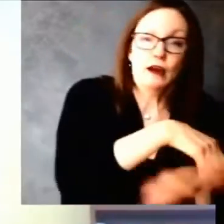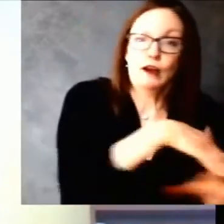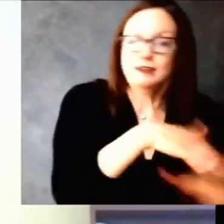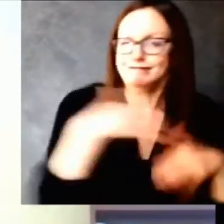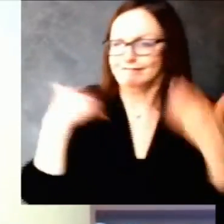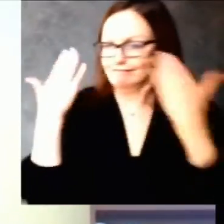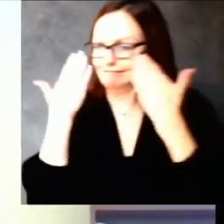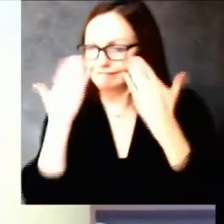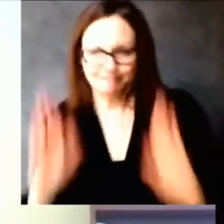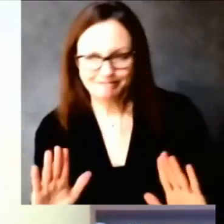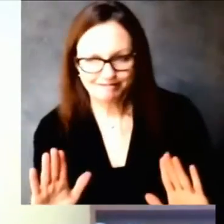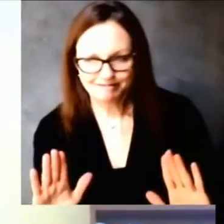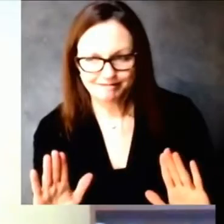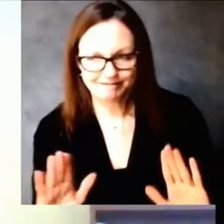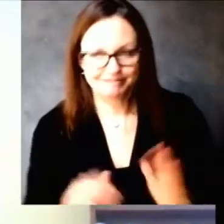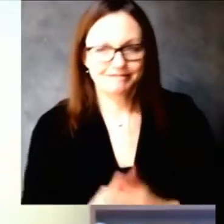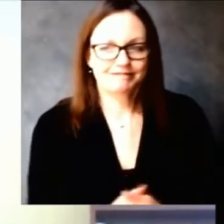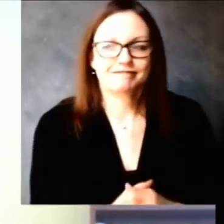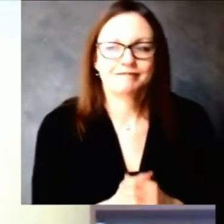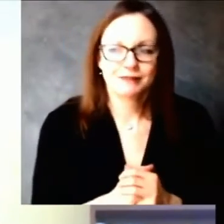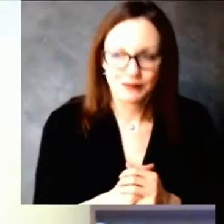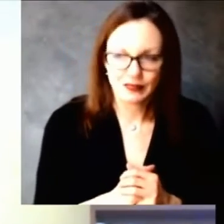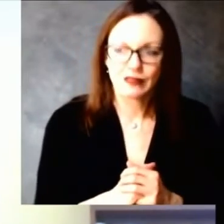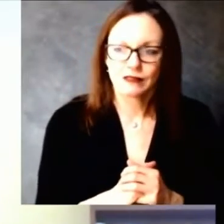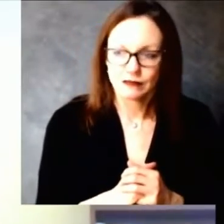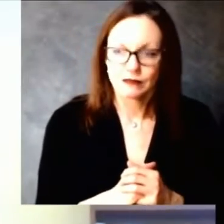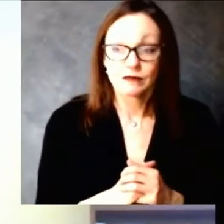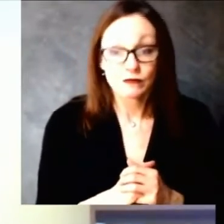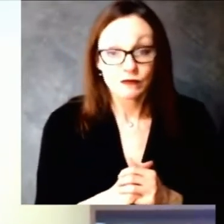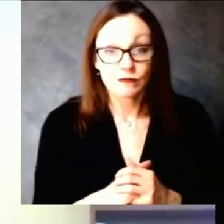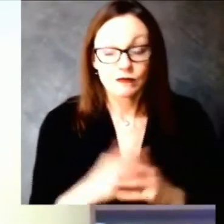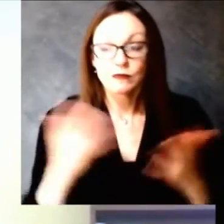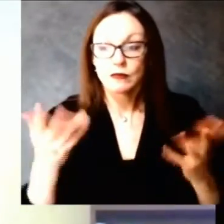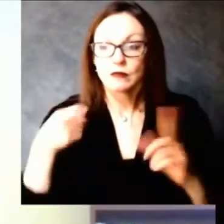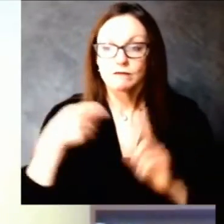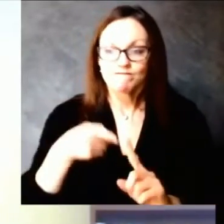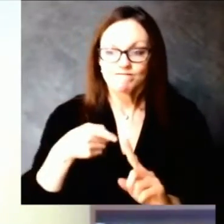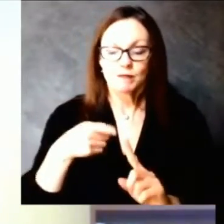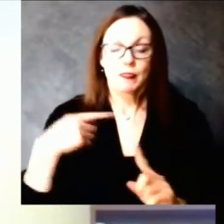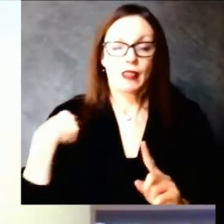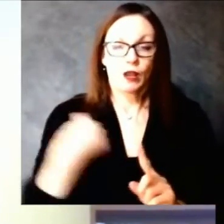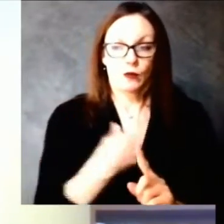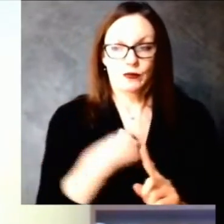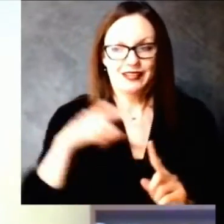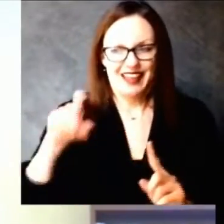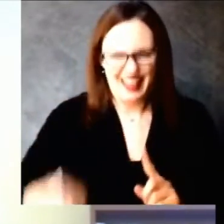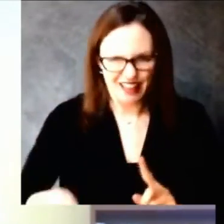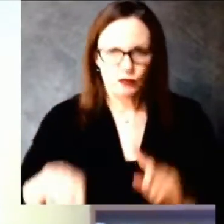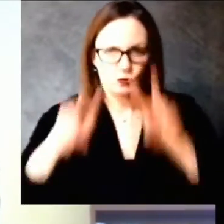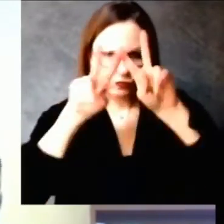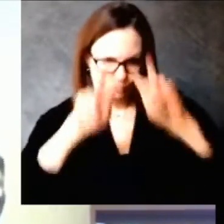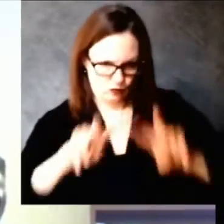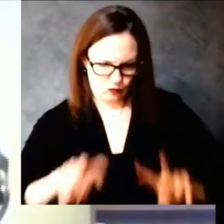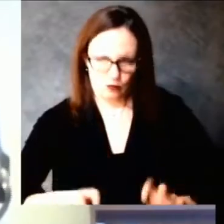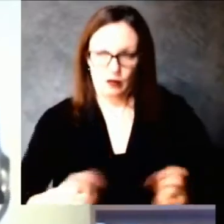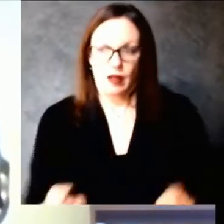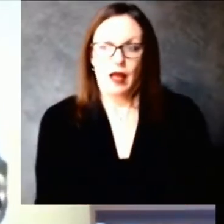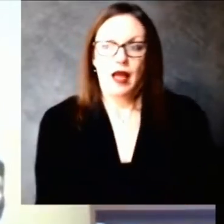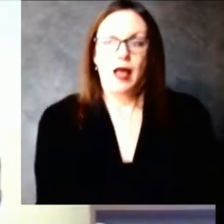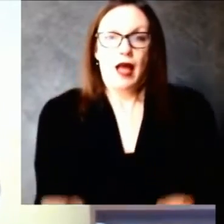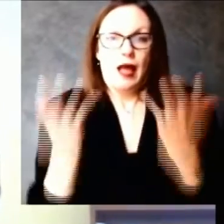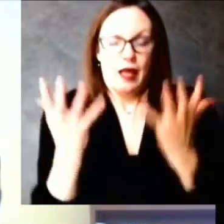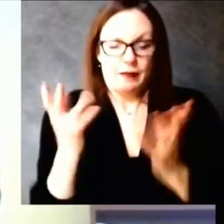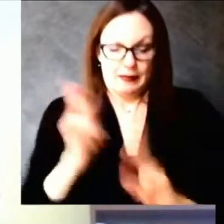many vaccines they want we run our allocation formula against those requests and decisions are made